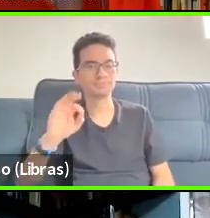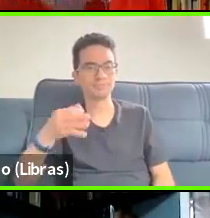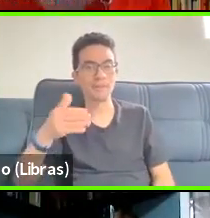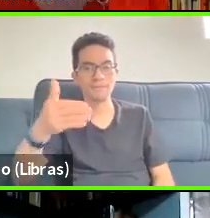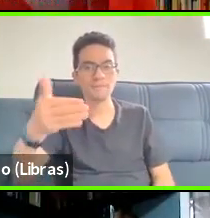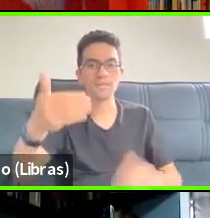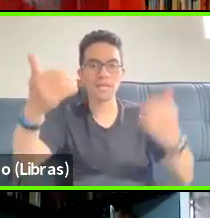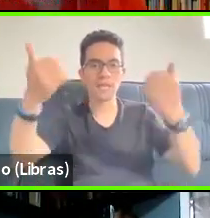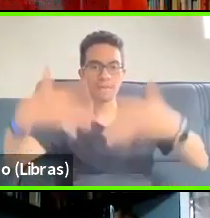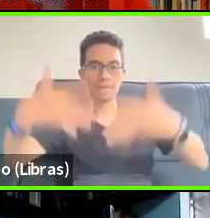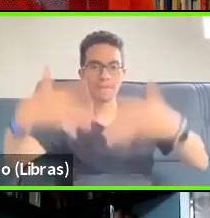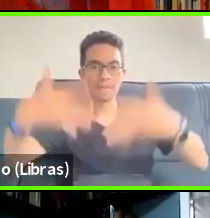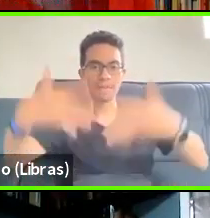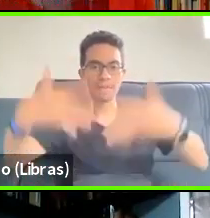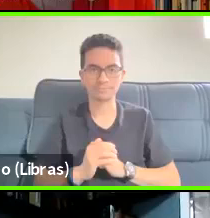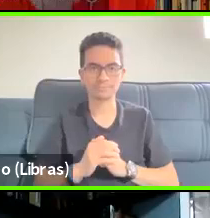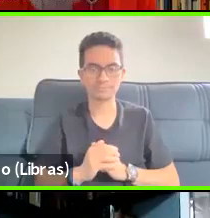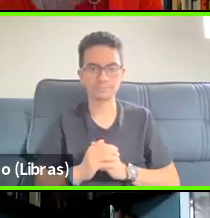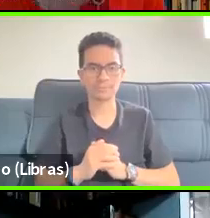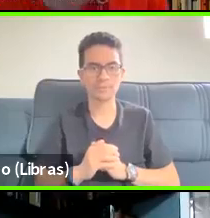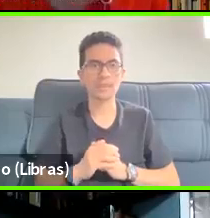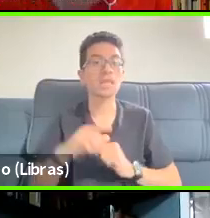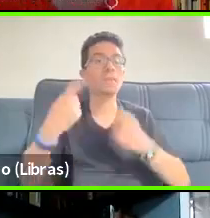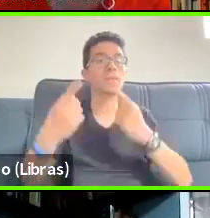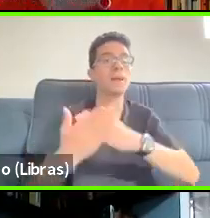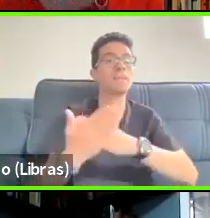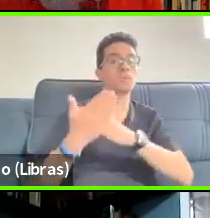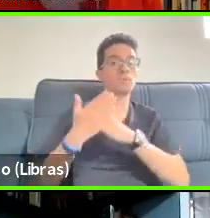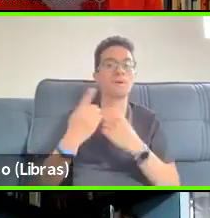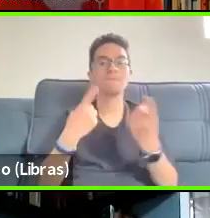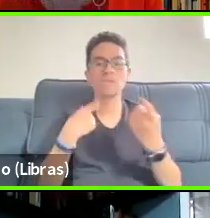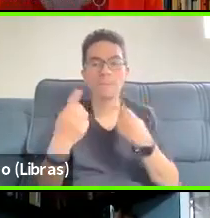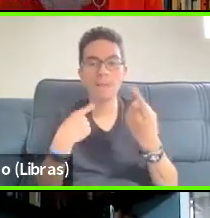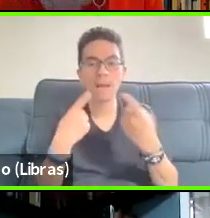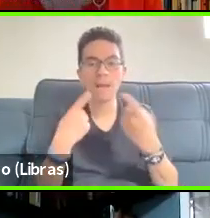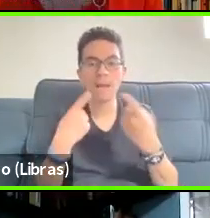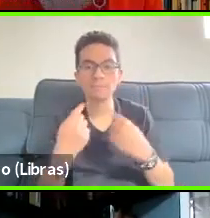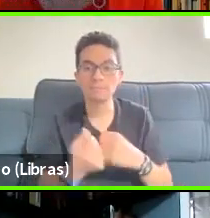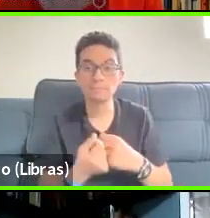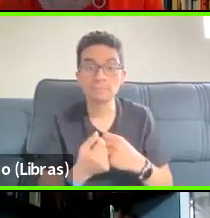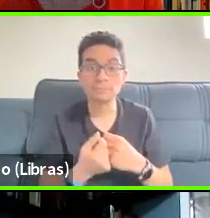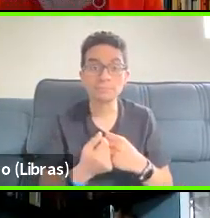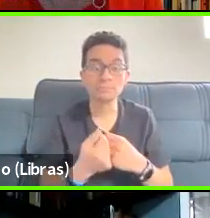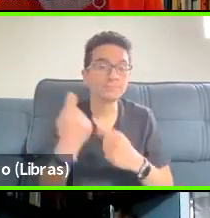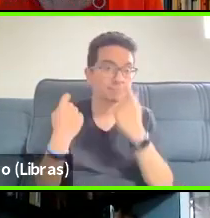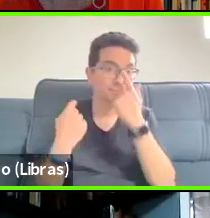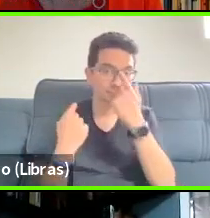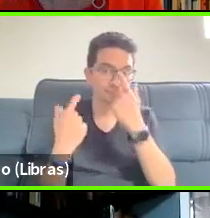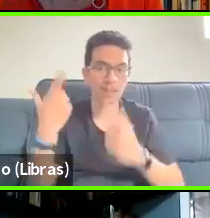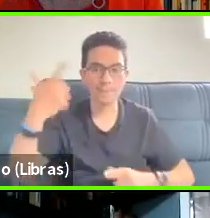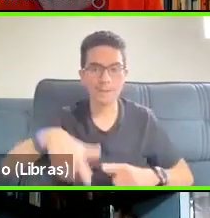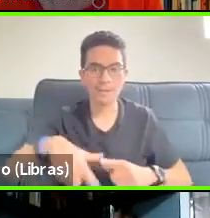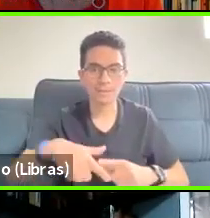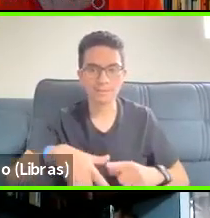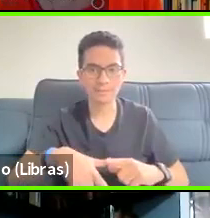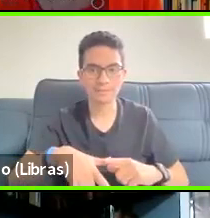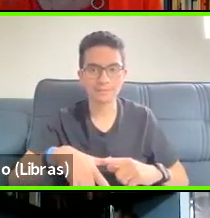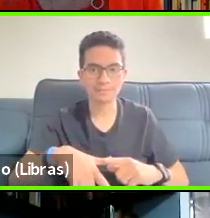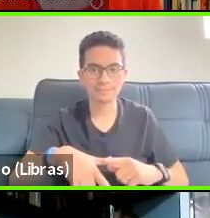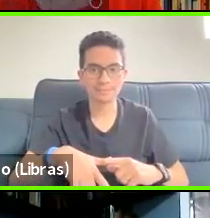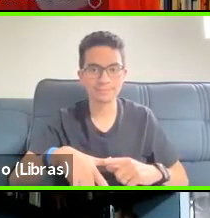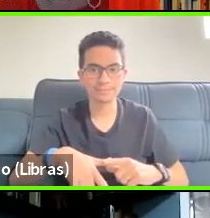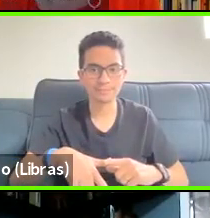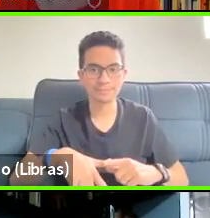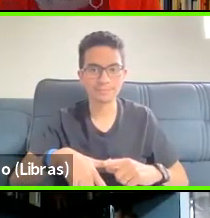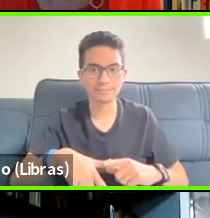can change some things. And I would also, uh, add two things and I think we're kind of running up against time. So I'll try to be